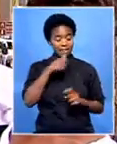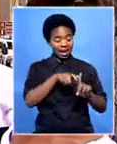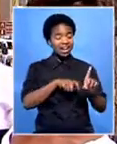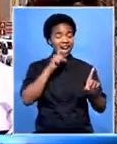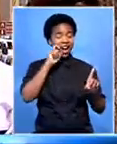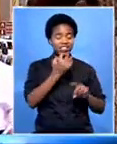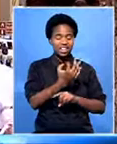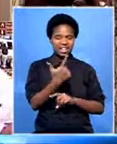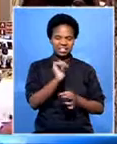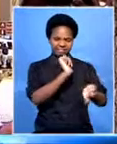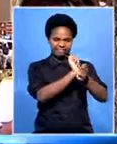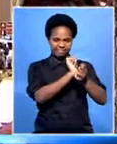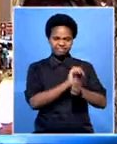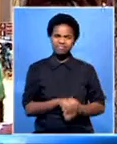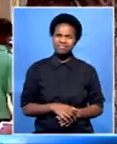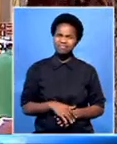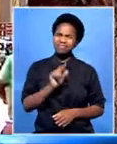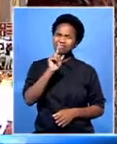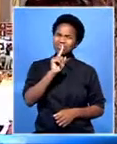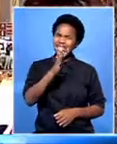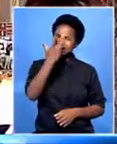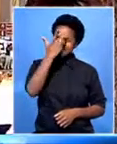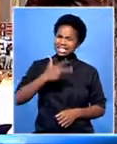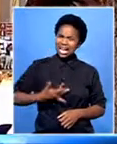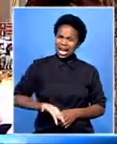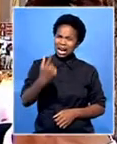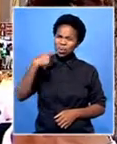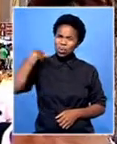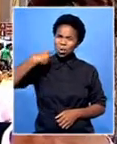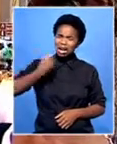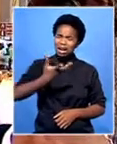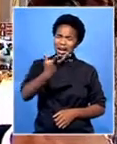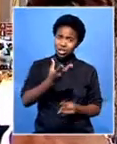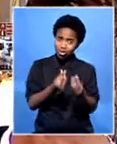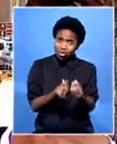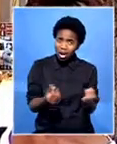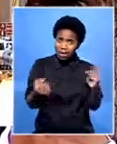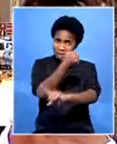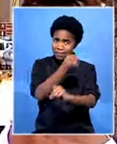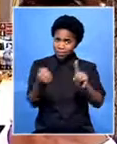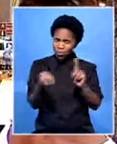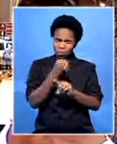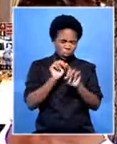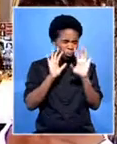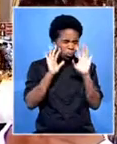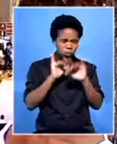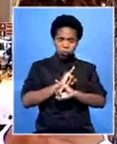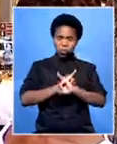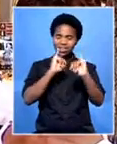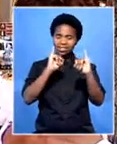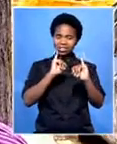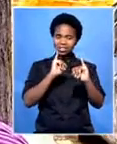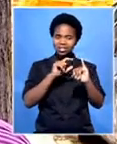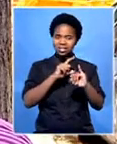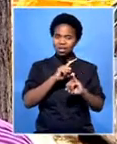it's pathetic, it's sending out the wrong message to the people outside, child abusers in particular, because what is 10